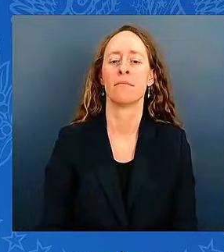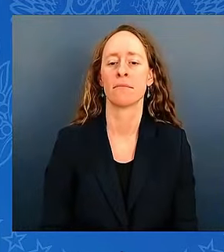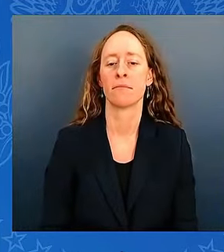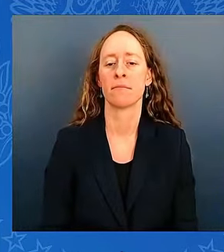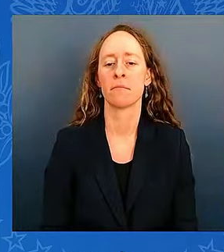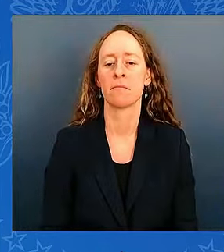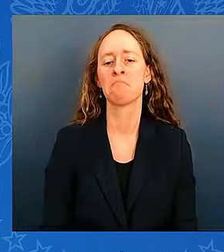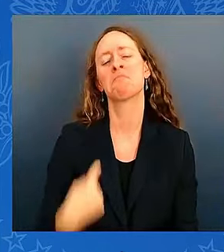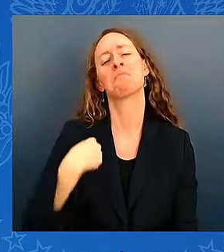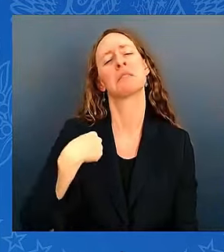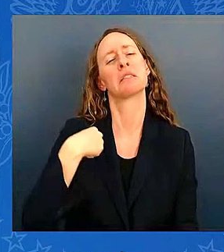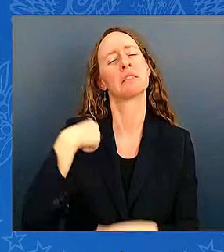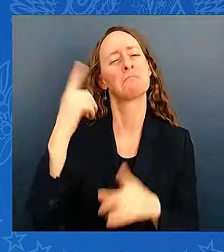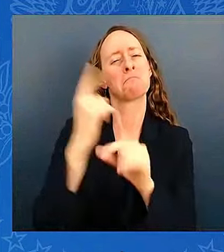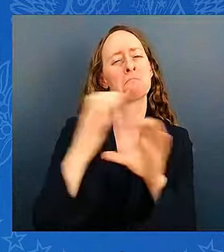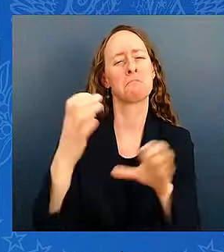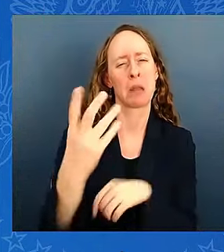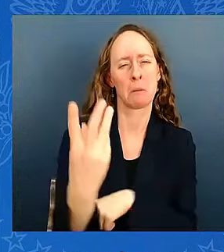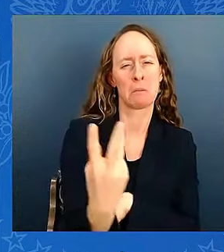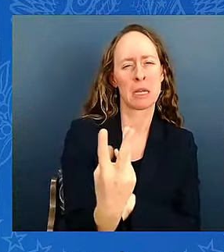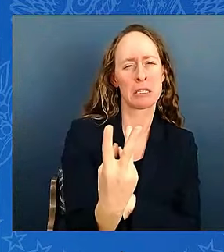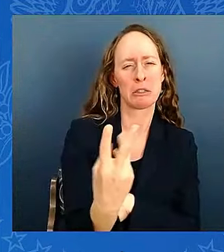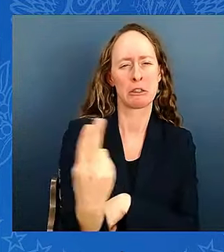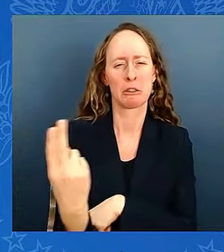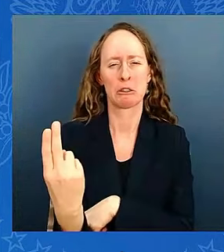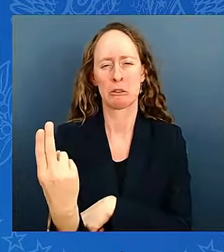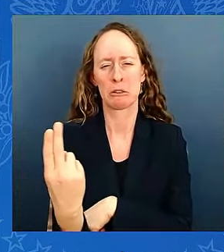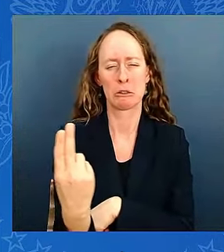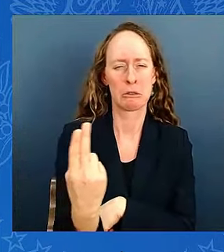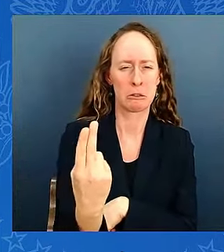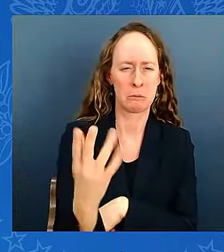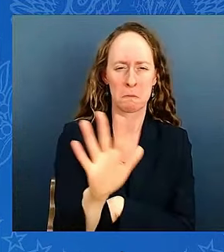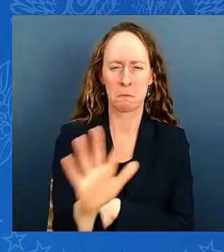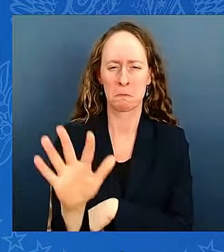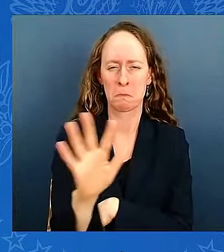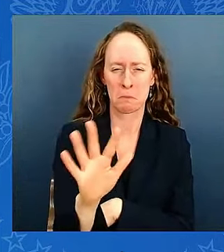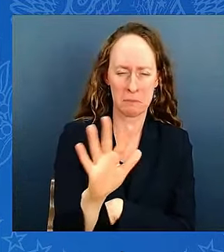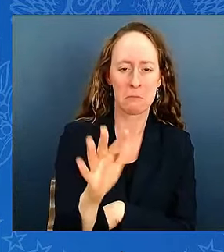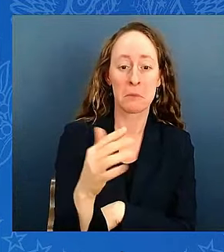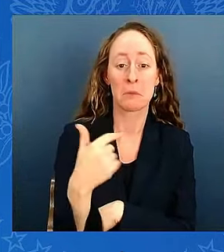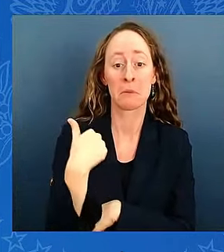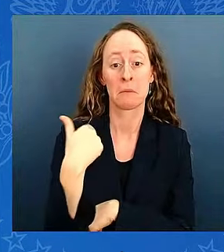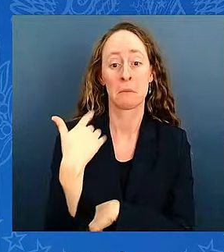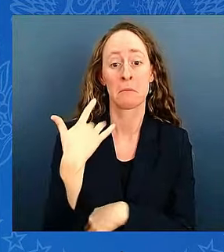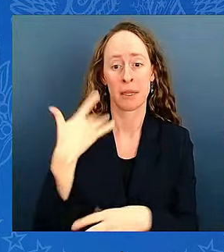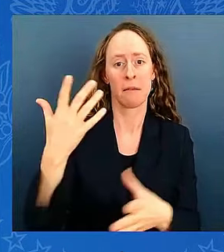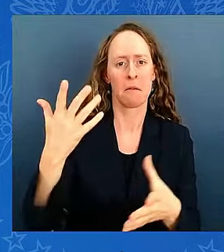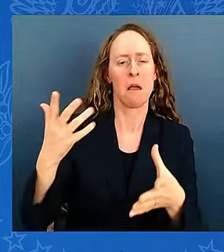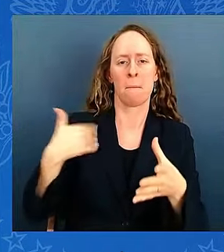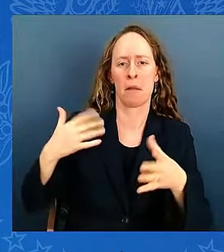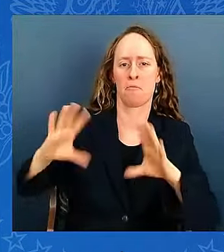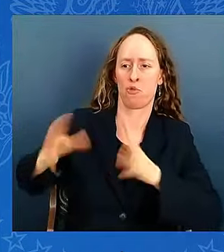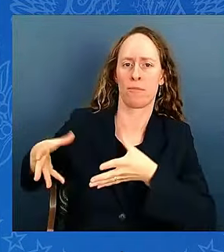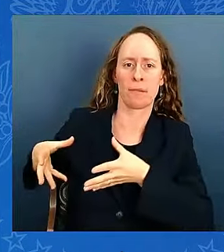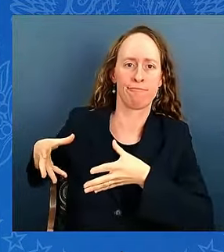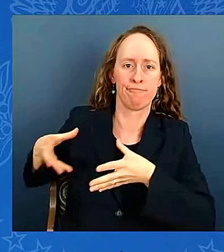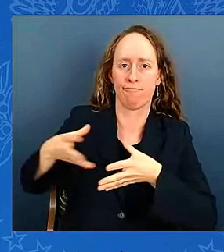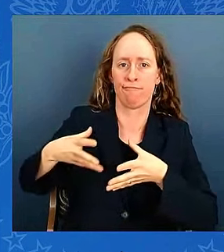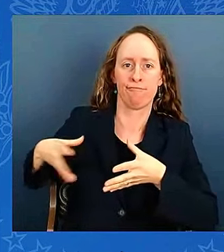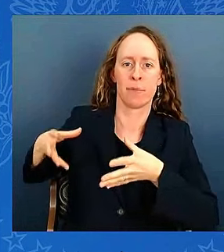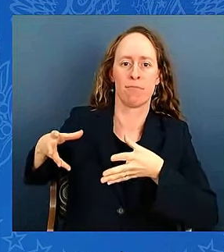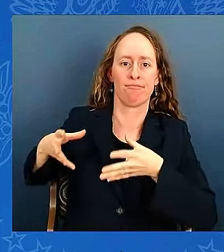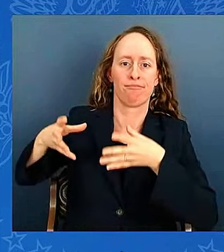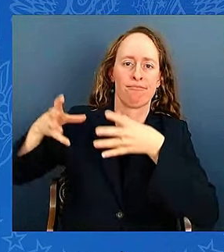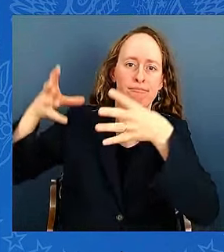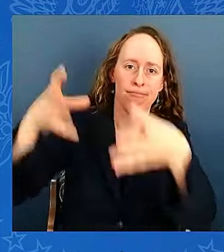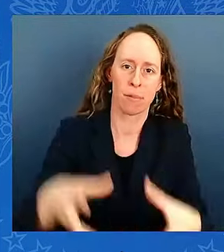for me to go you guys have traveled with me you know there's an entourage it's this can be disruptive is there a mistake for president